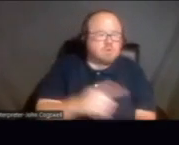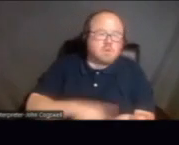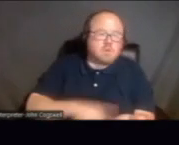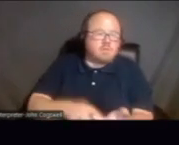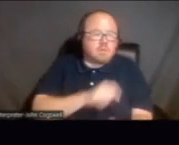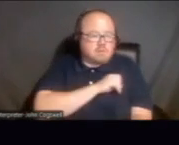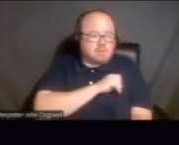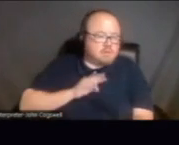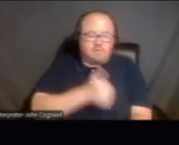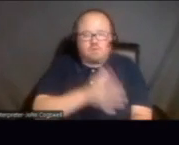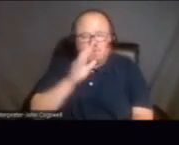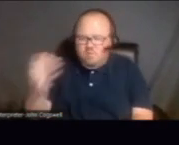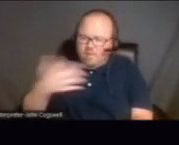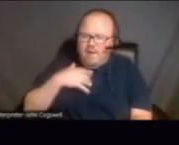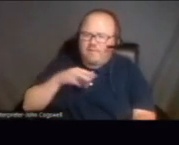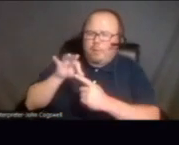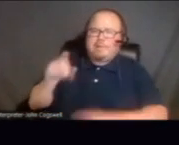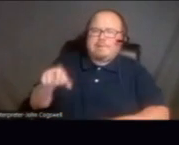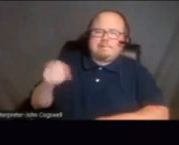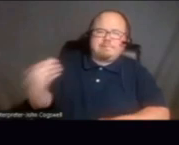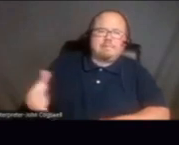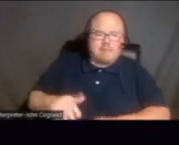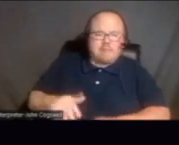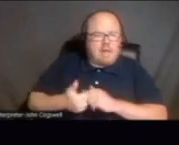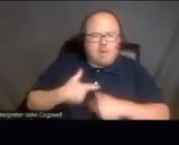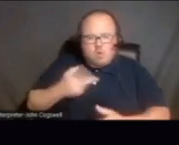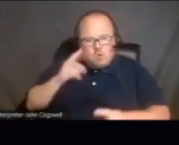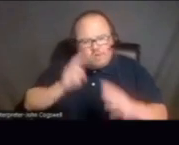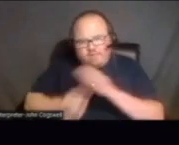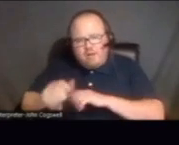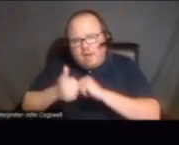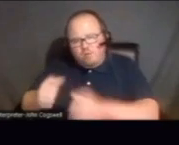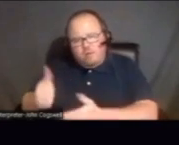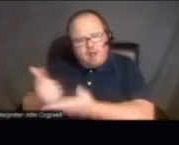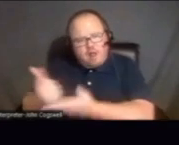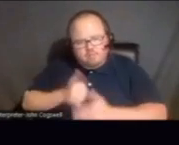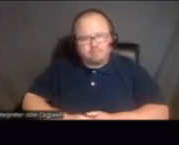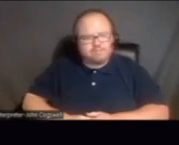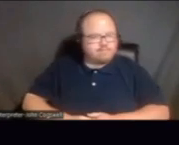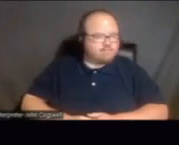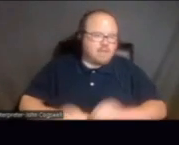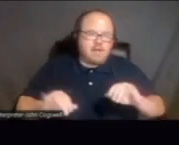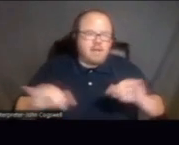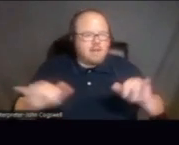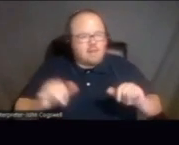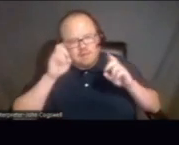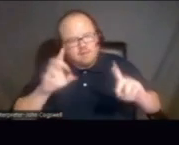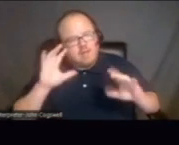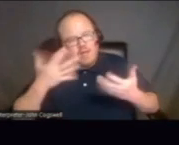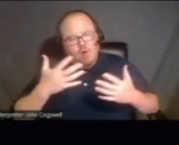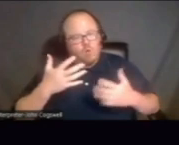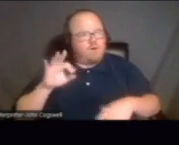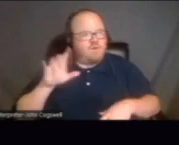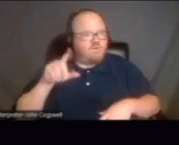themselves will tell us, hey, we have this unique need. How do you foresee that you can help us? It's like, well, there's nothing like educating our fellow peer, right?